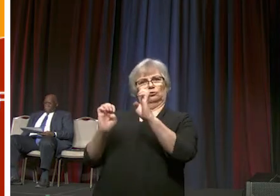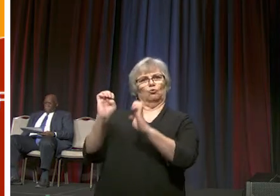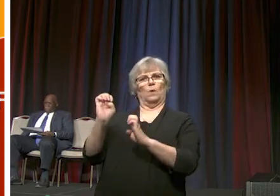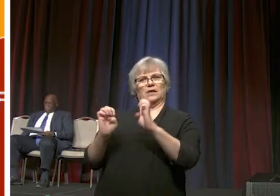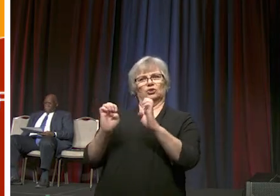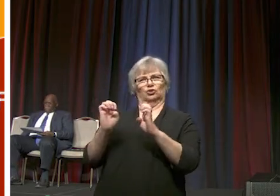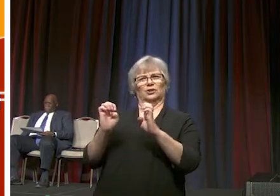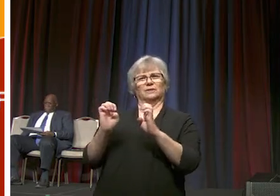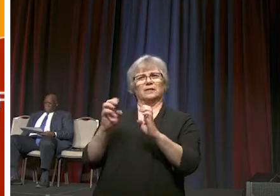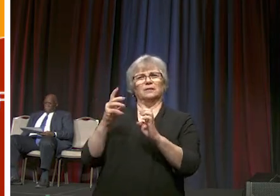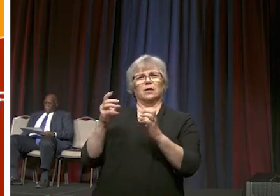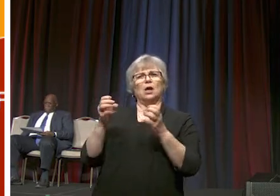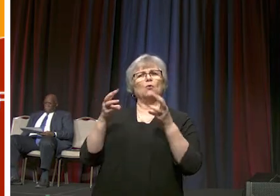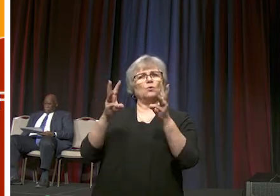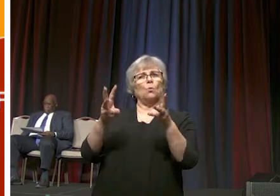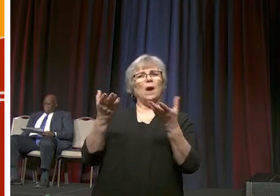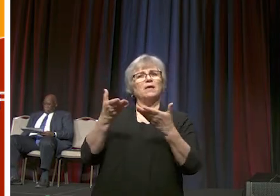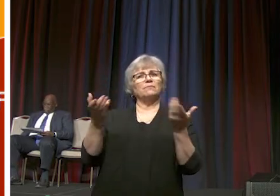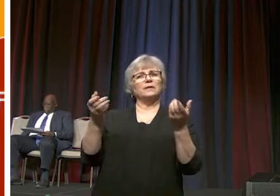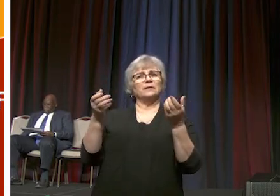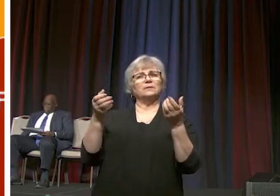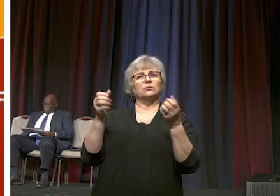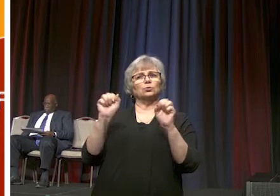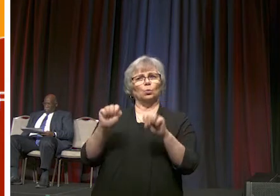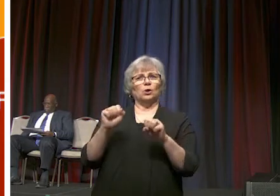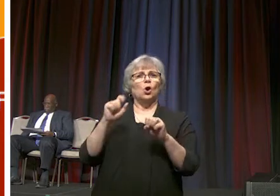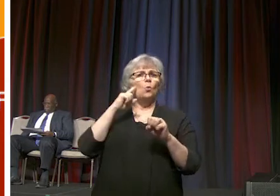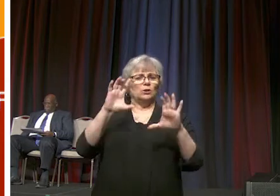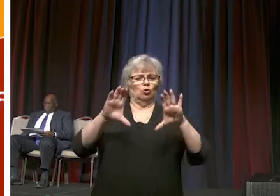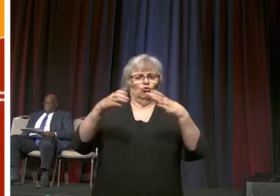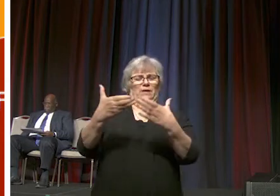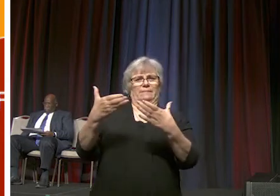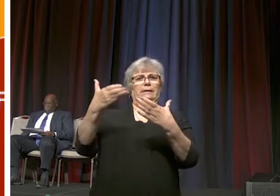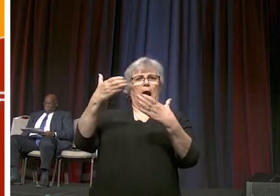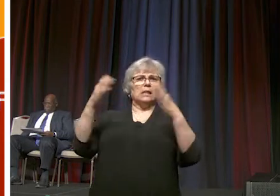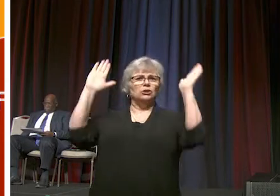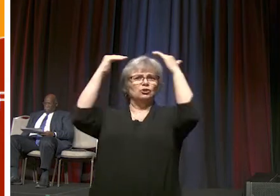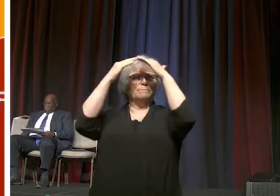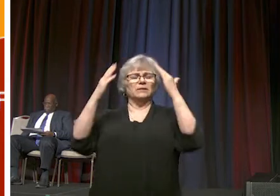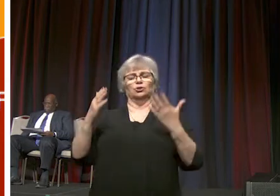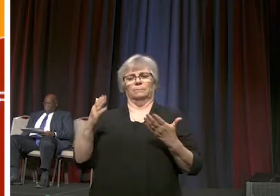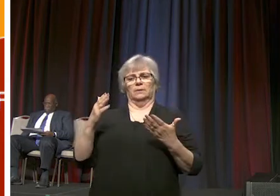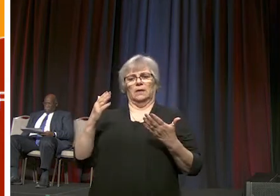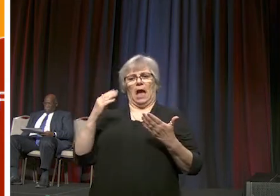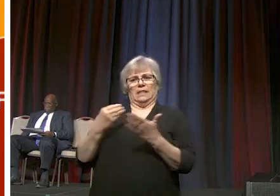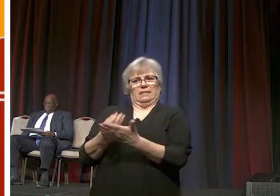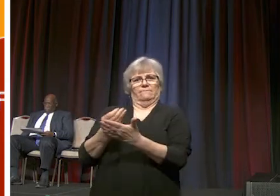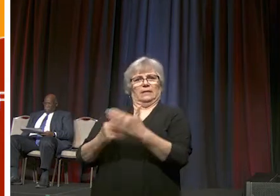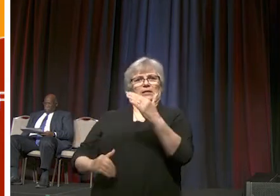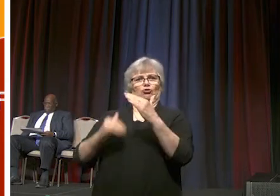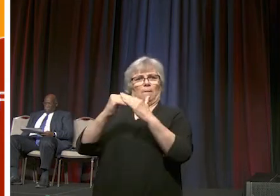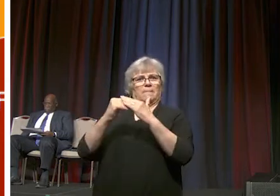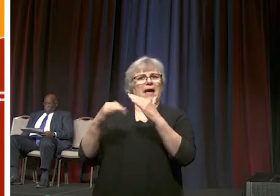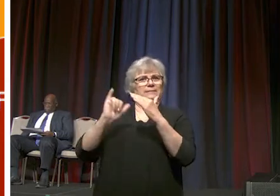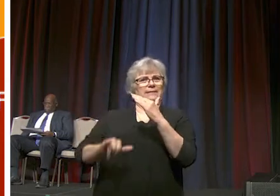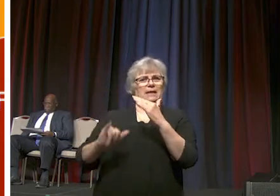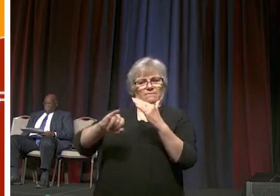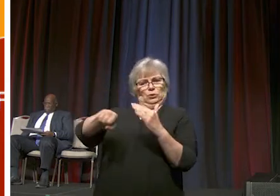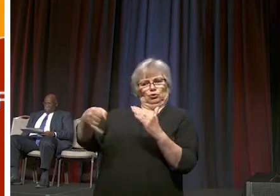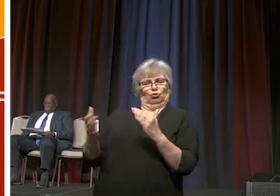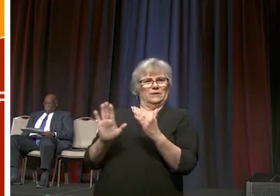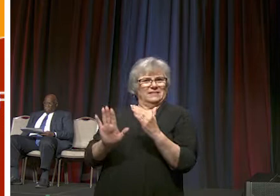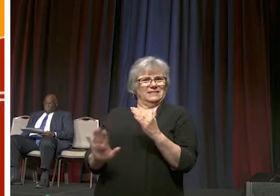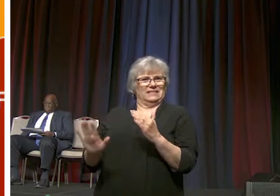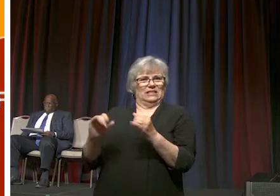of how things work because when you look at the college of bishops you look at the financial capacity of the jurisdictions and